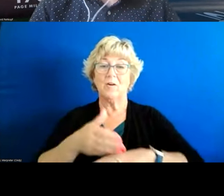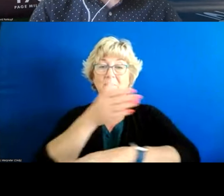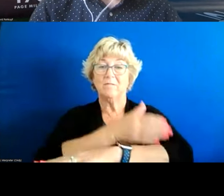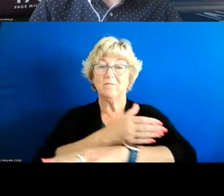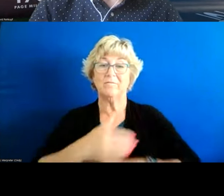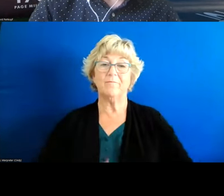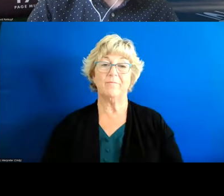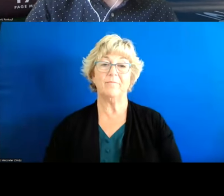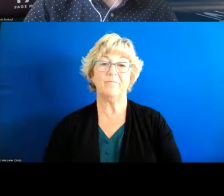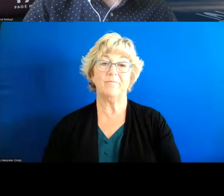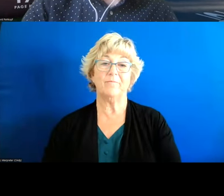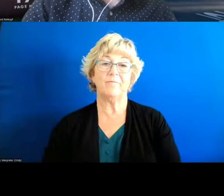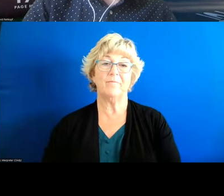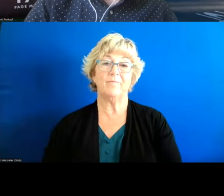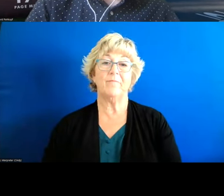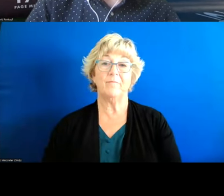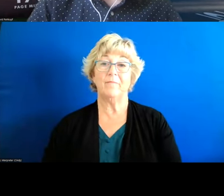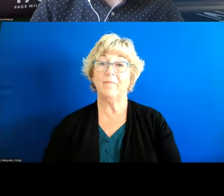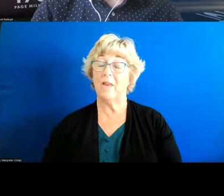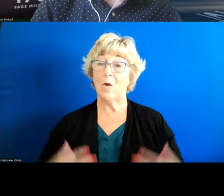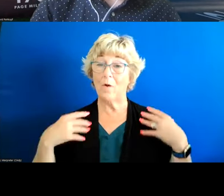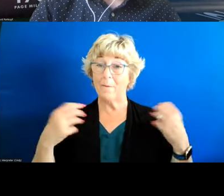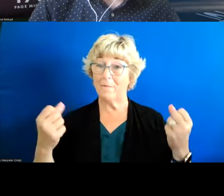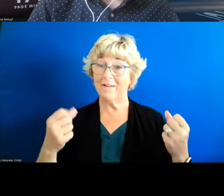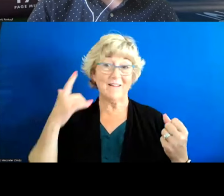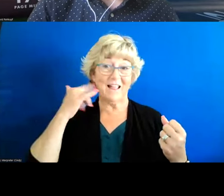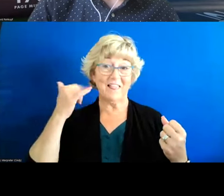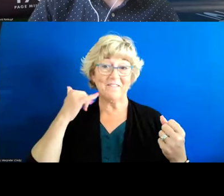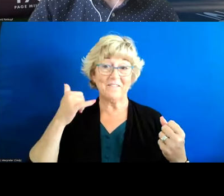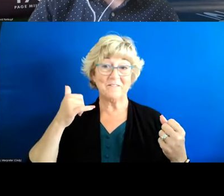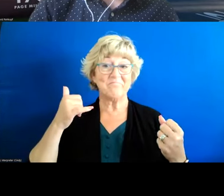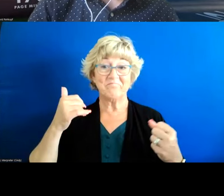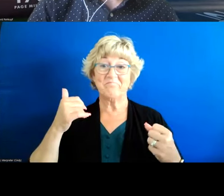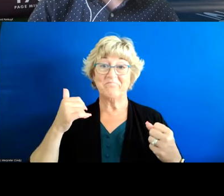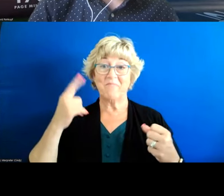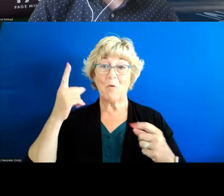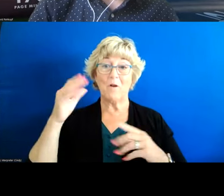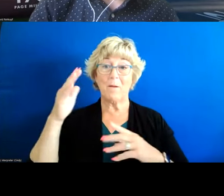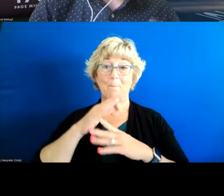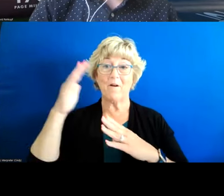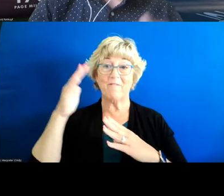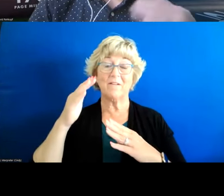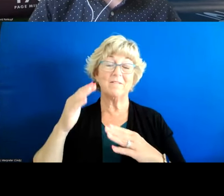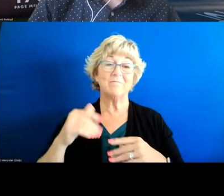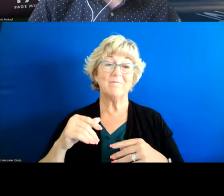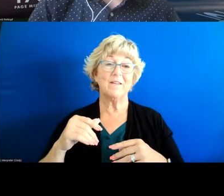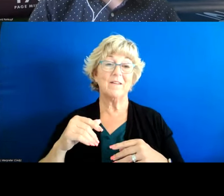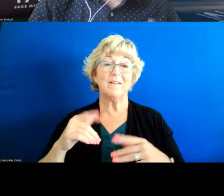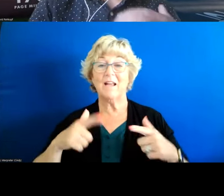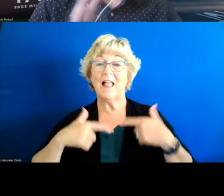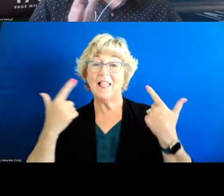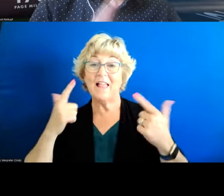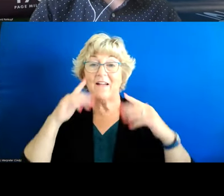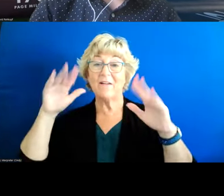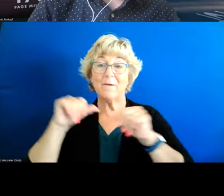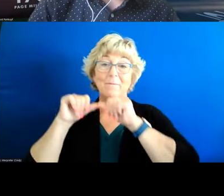next slide uh well-being california is doing quite uh well uh one of the top performers in terms of you know life expectancy